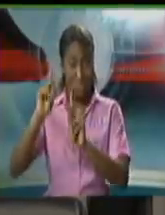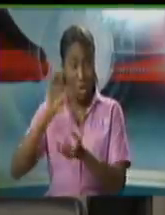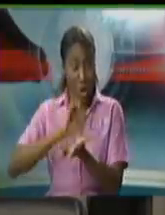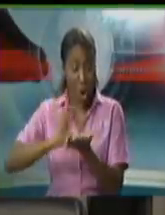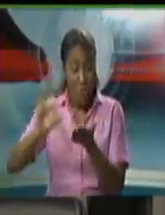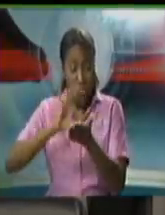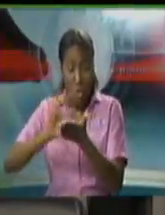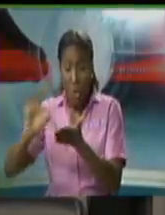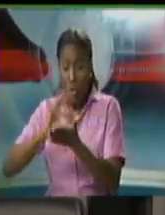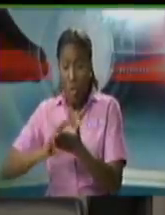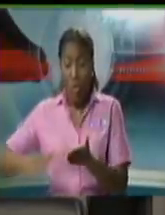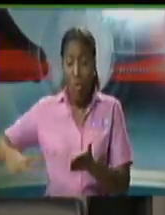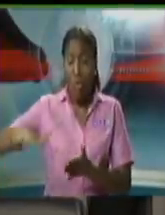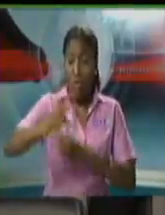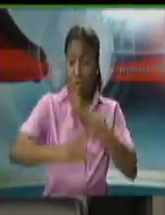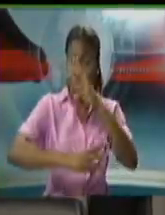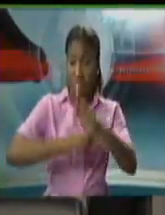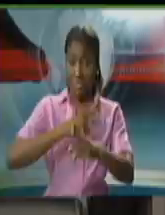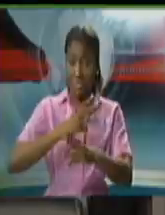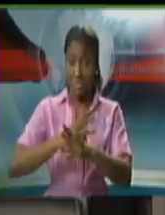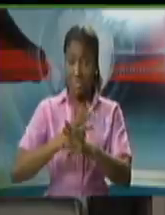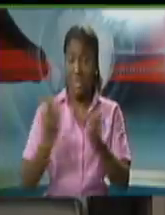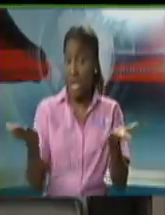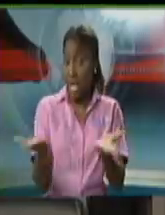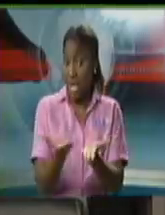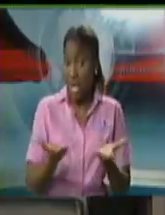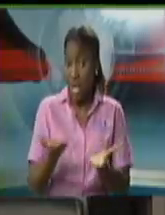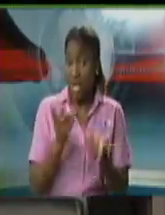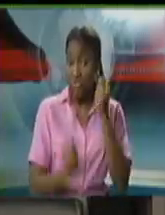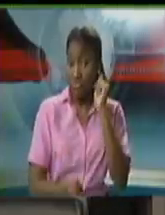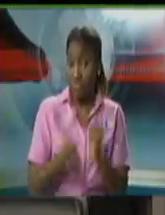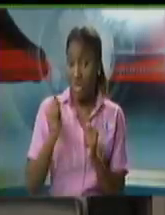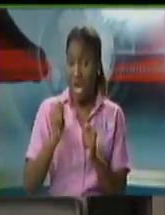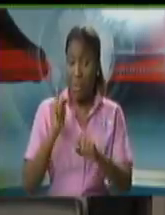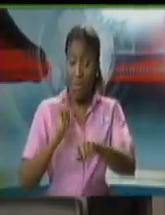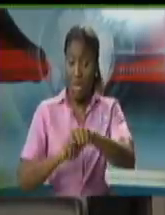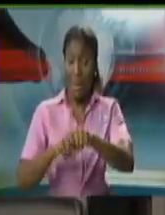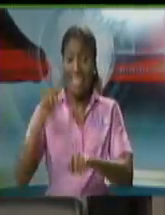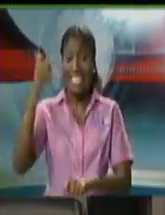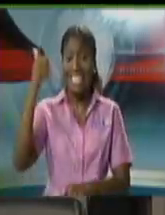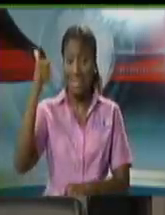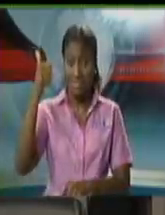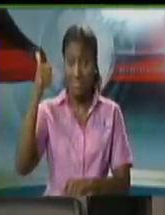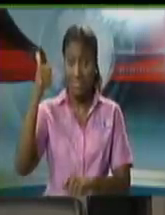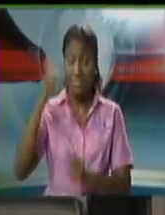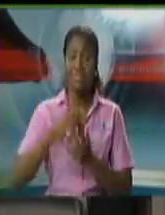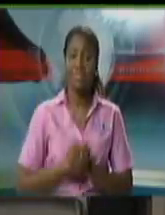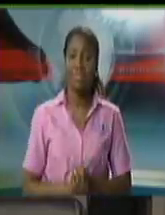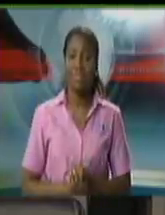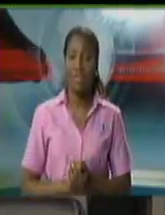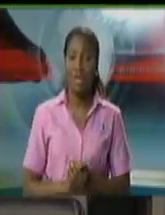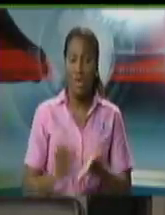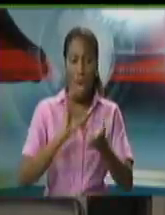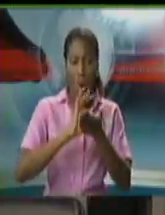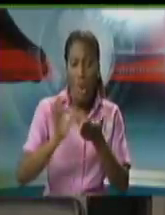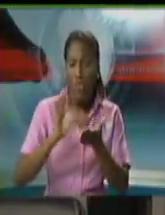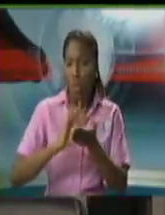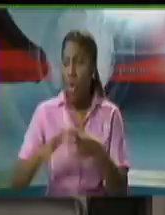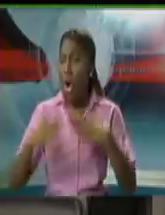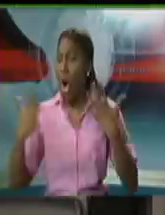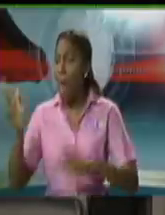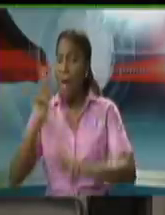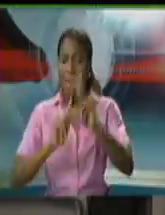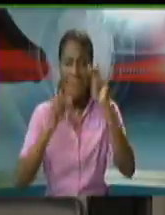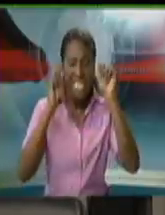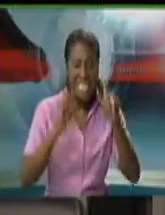the local situation? To date, as of 10 a.m. this morning, the number of tests done stand at 1